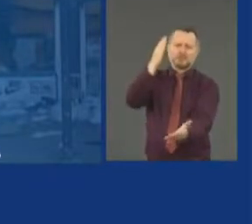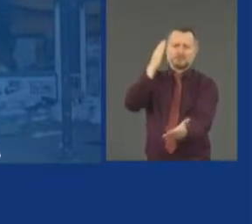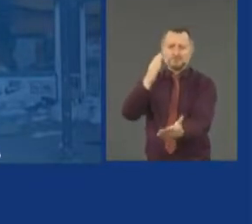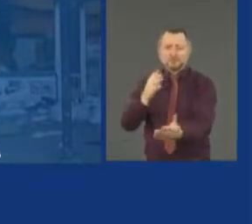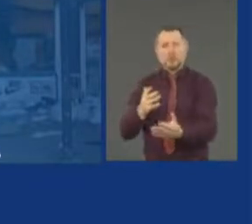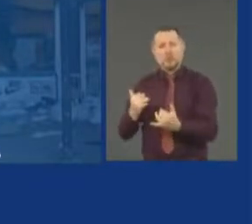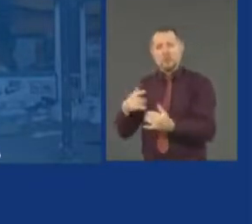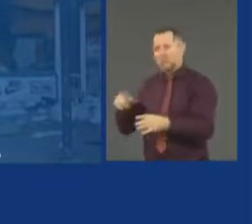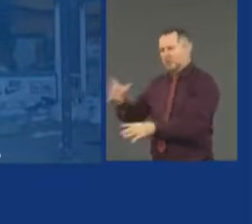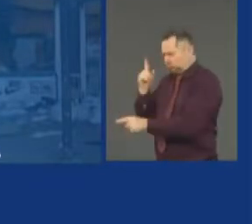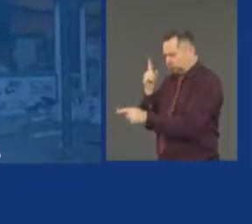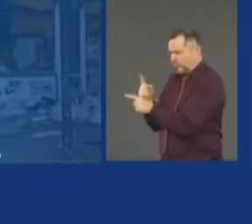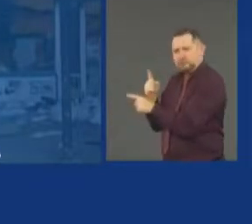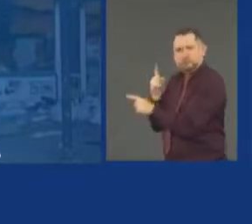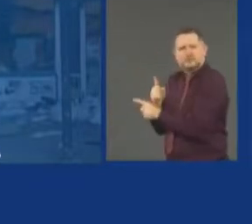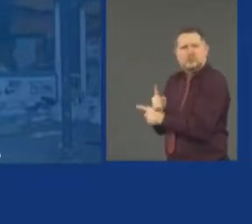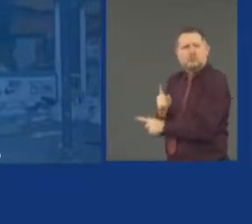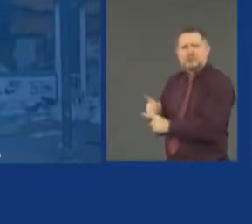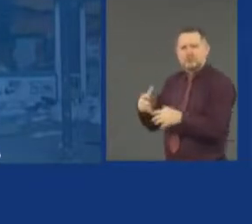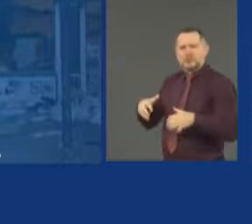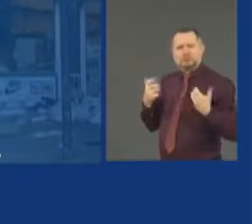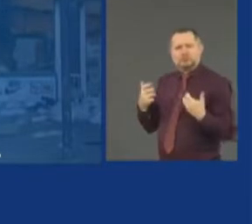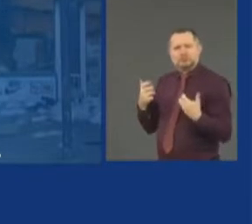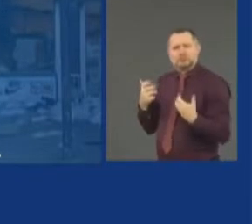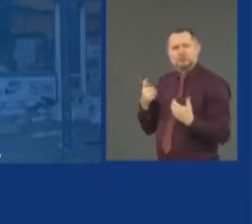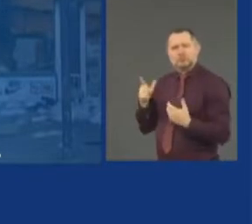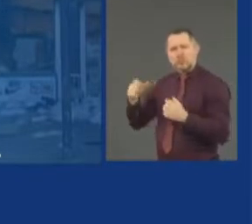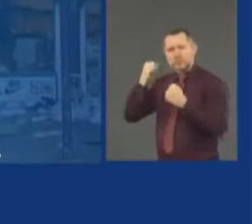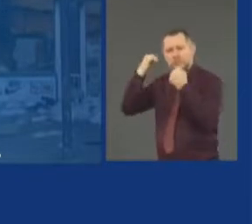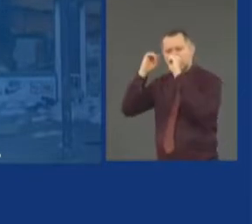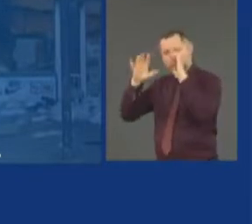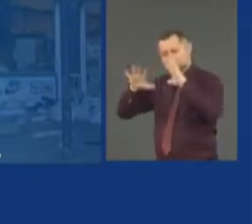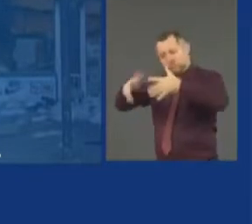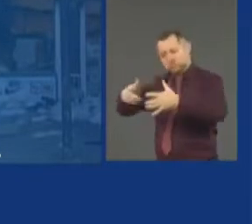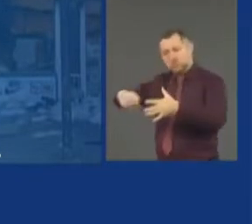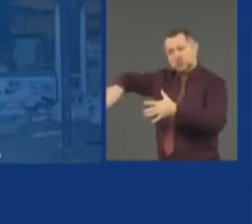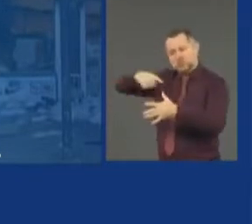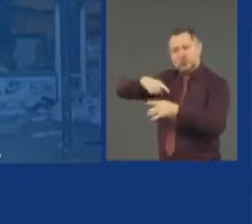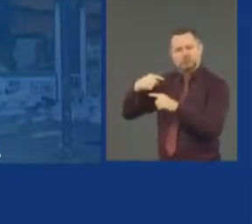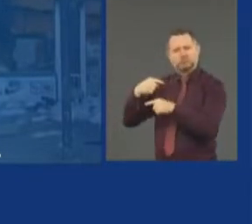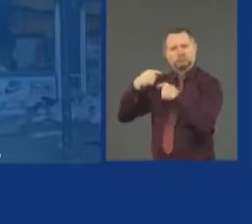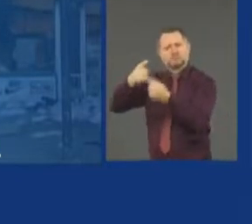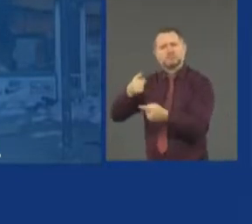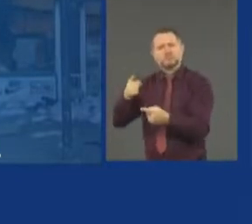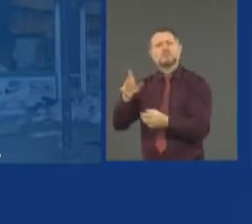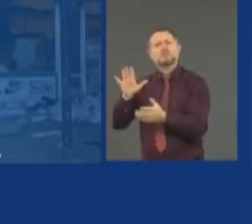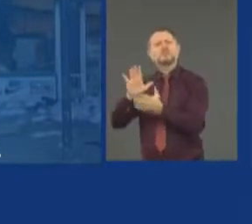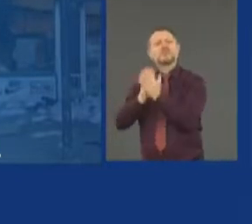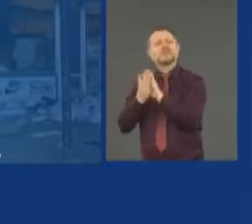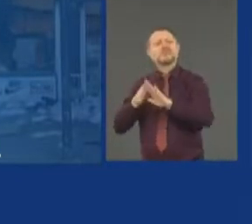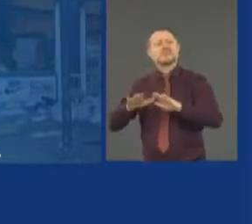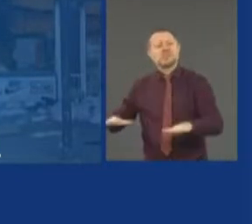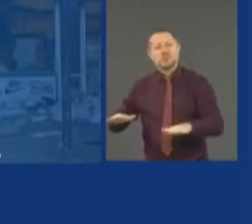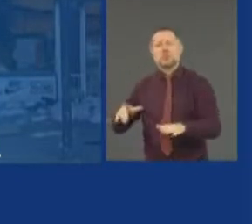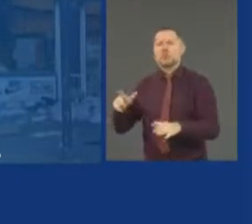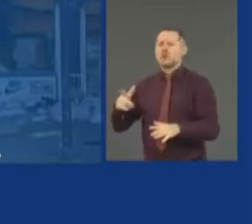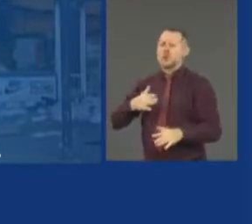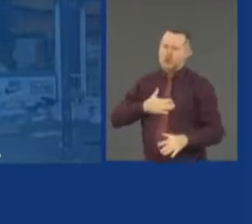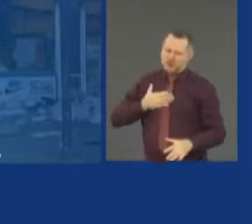and large, the protesters have been peaceful. They're upset. They're angry. Yes.